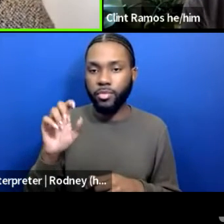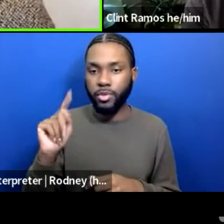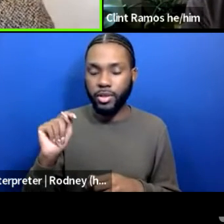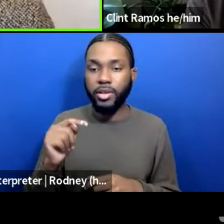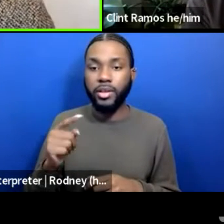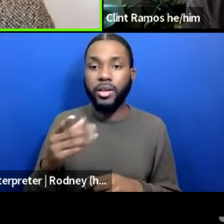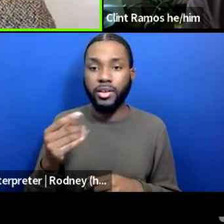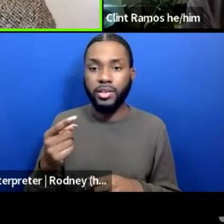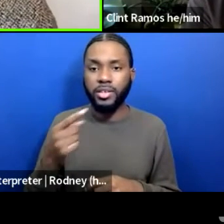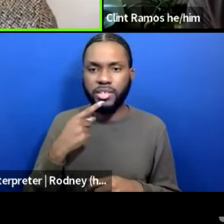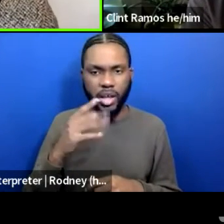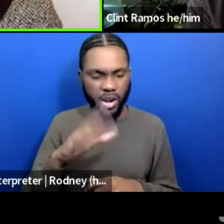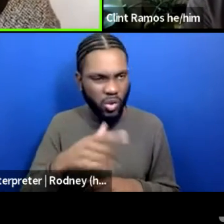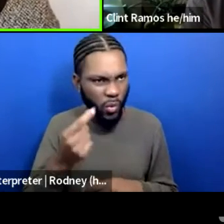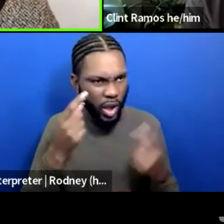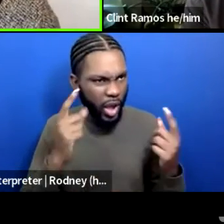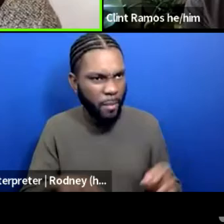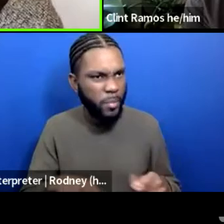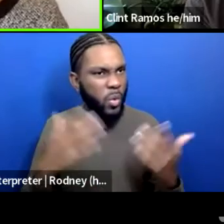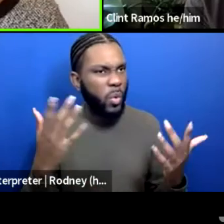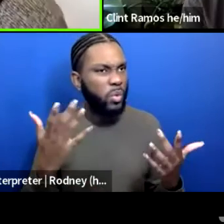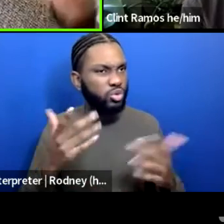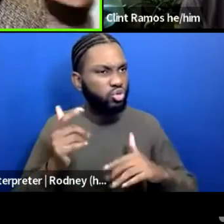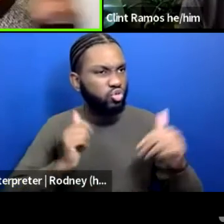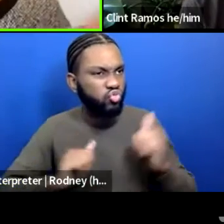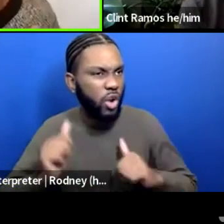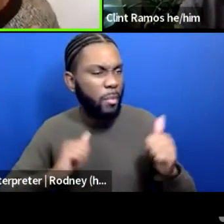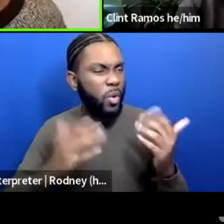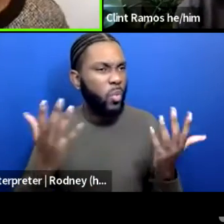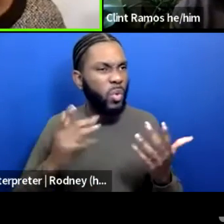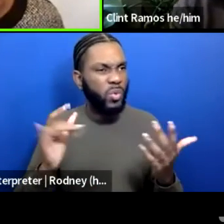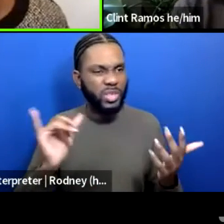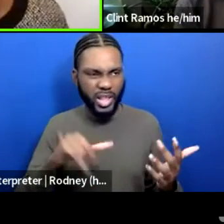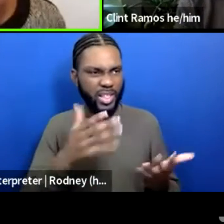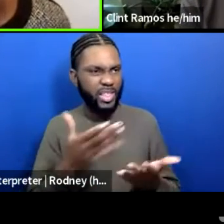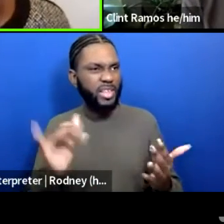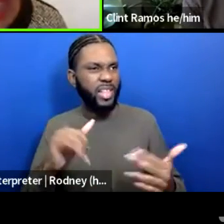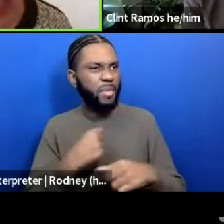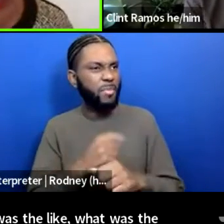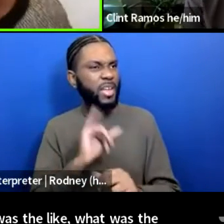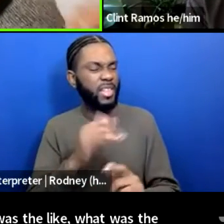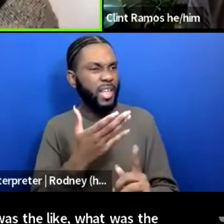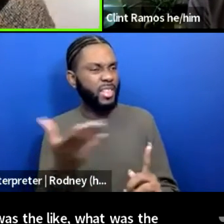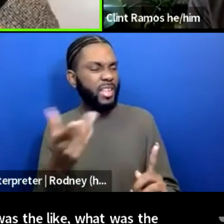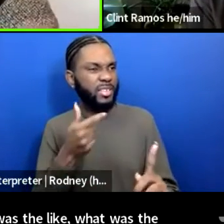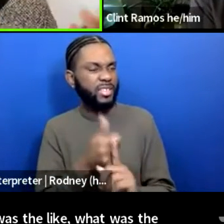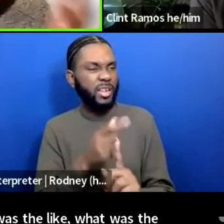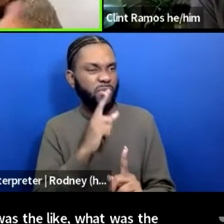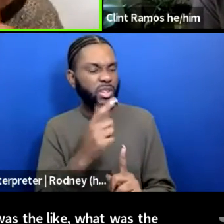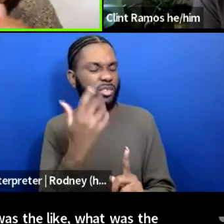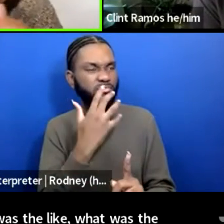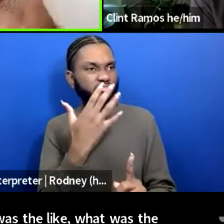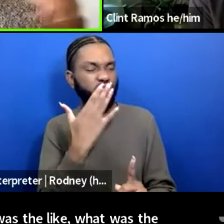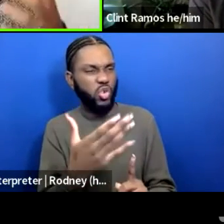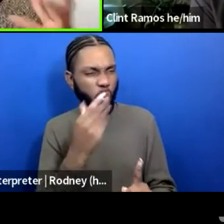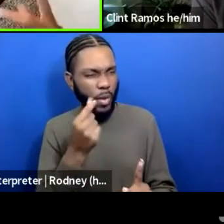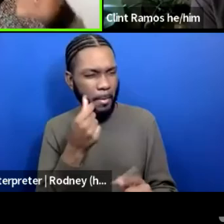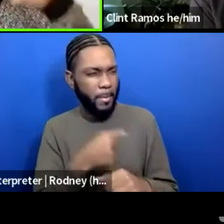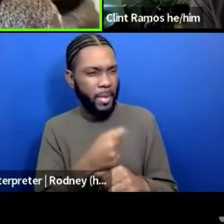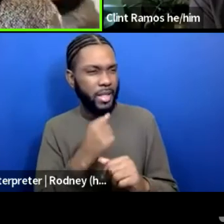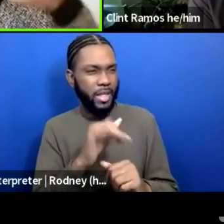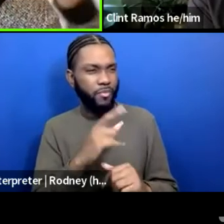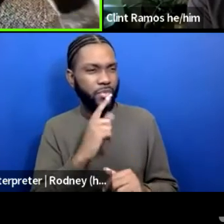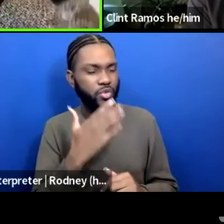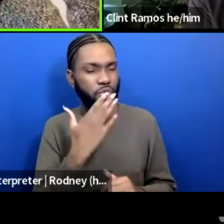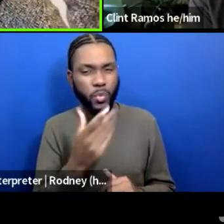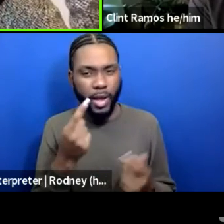what happened? What was the drama? What was the, like, what was the thing that made that thing so big, you know, good. That thing was good. What, what happened?